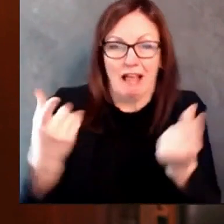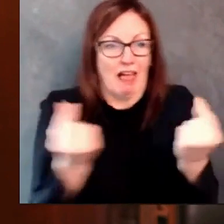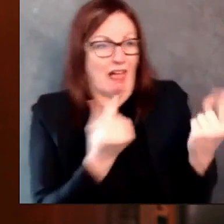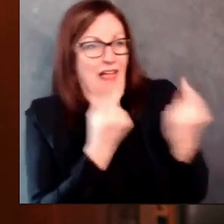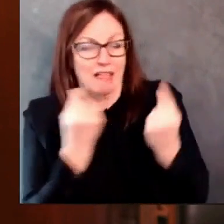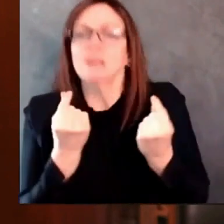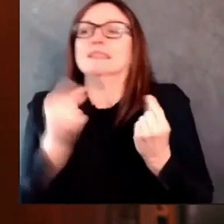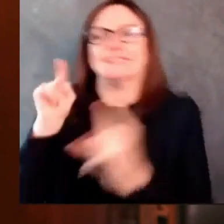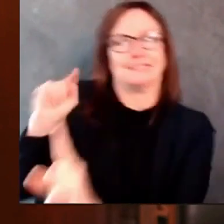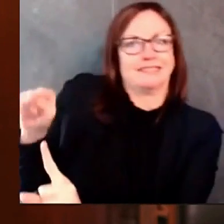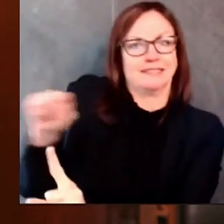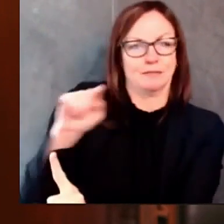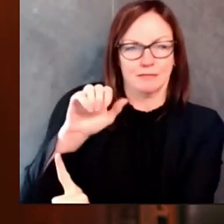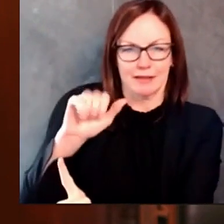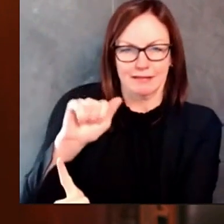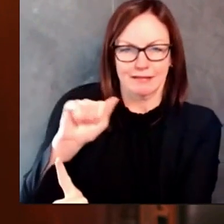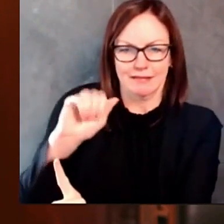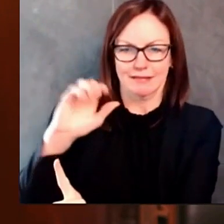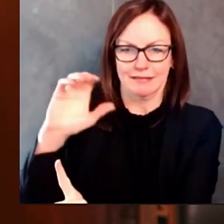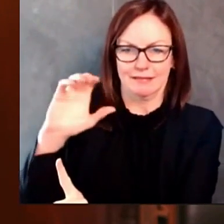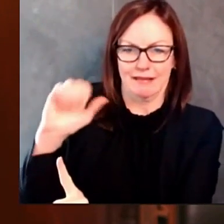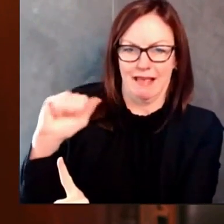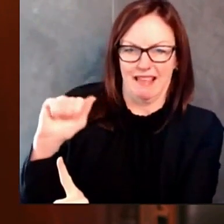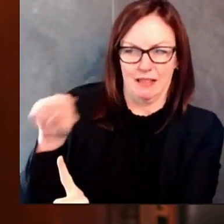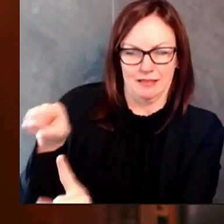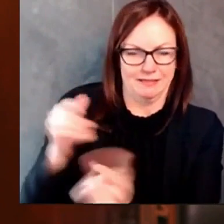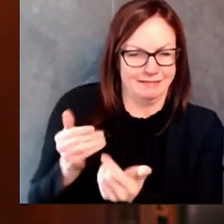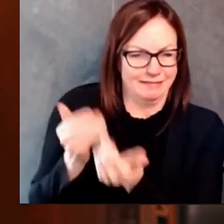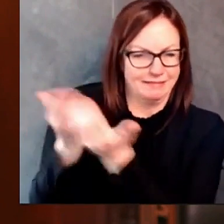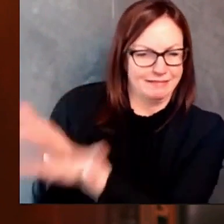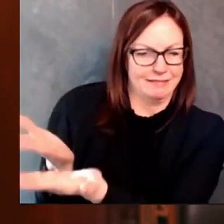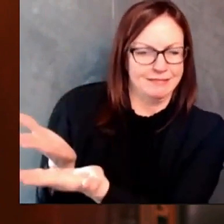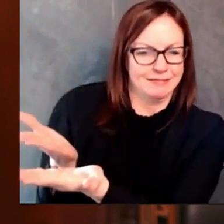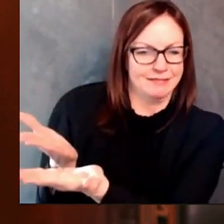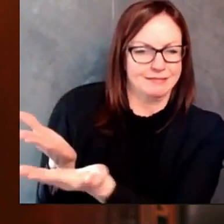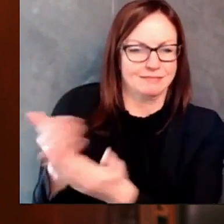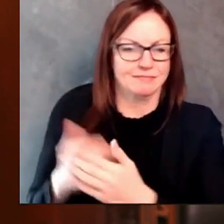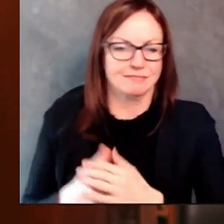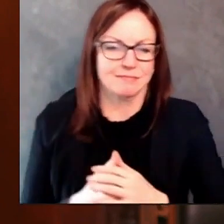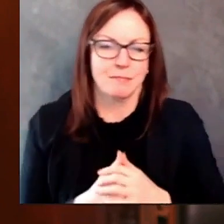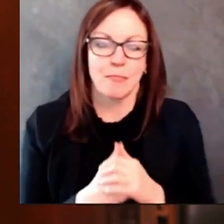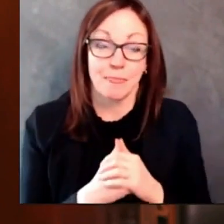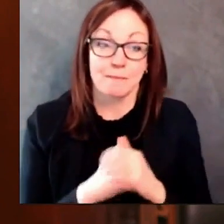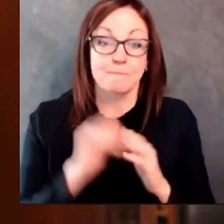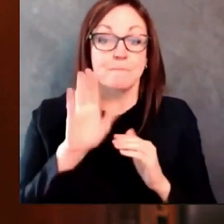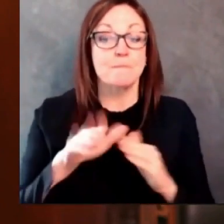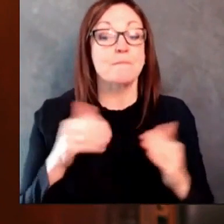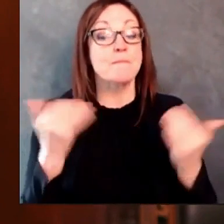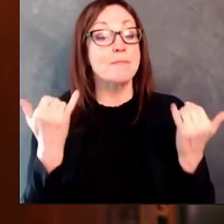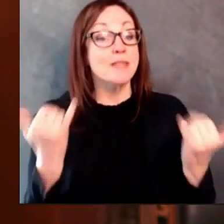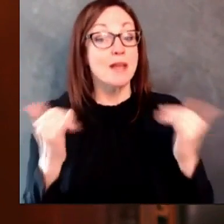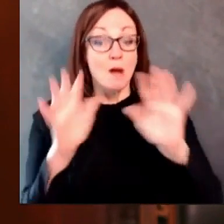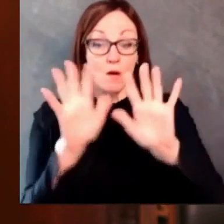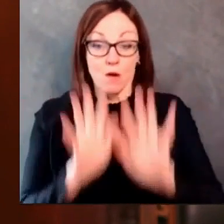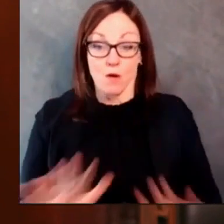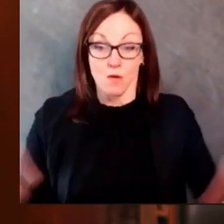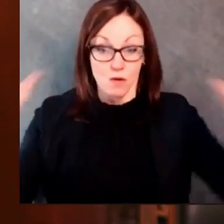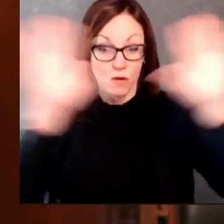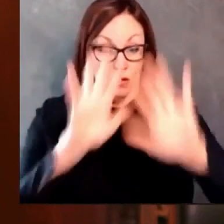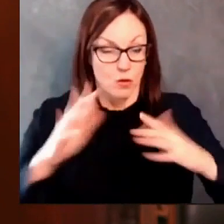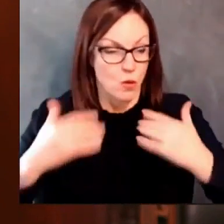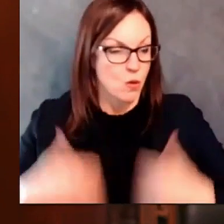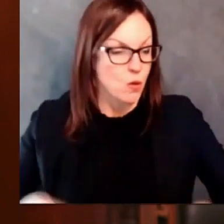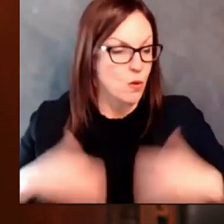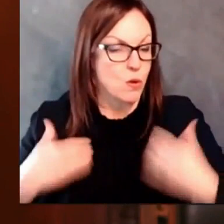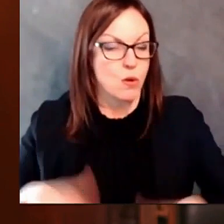stretched to the limits. All across the state, we've heard stories of those in healthcare doing exceptional work under difficult circumstances.